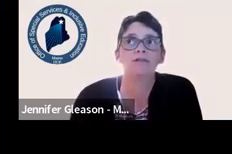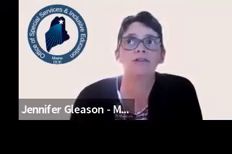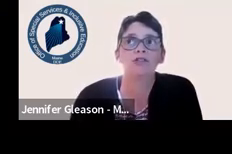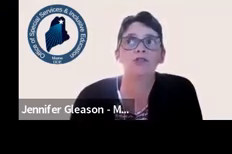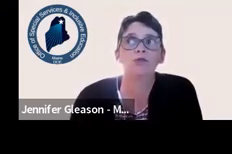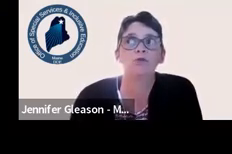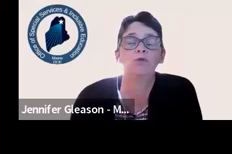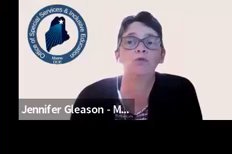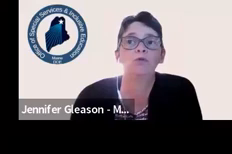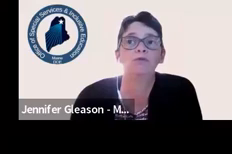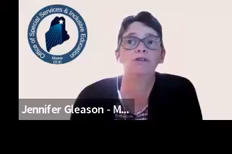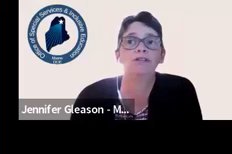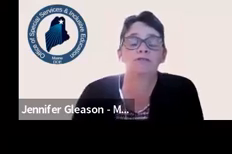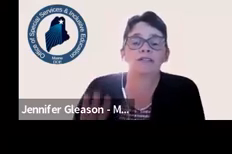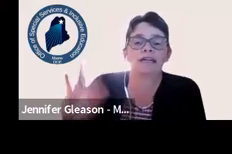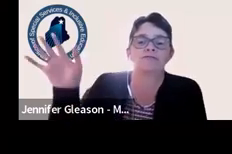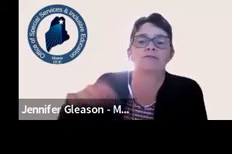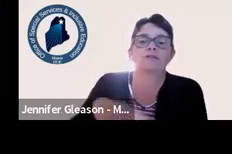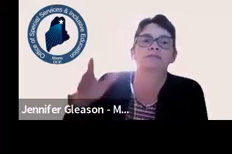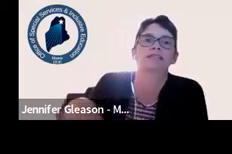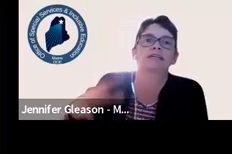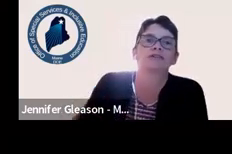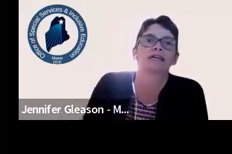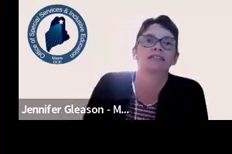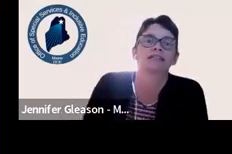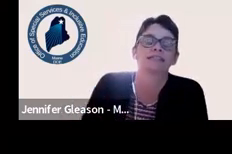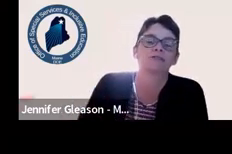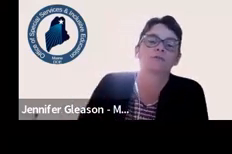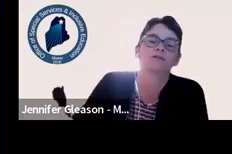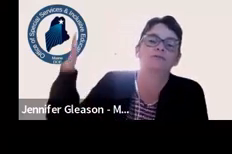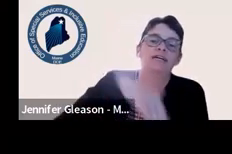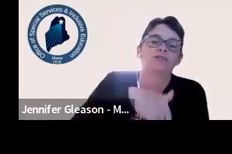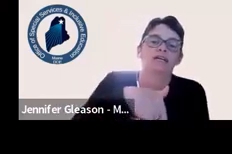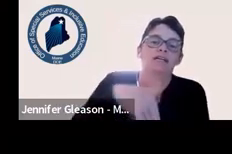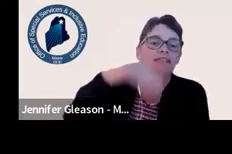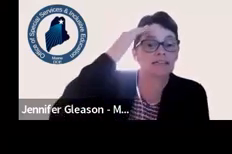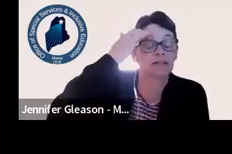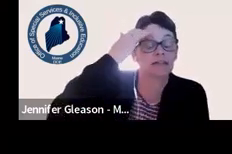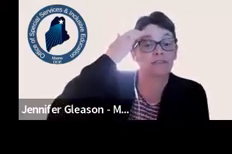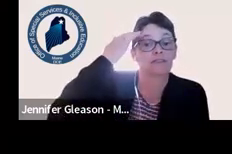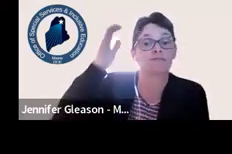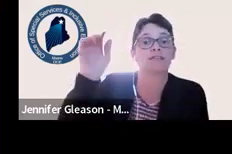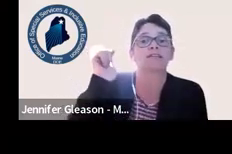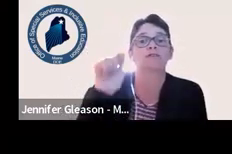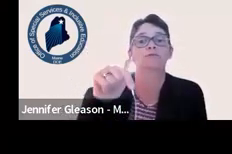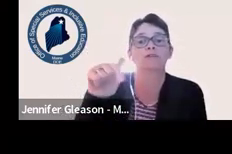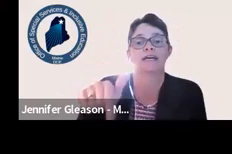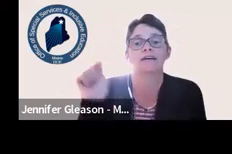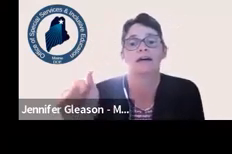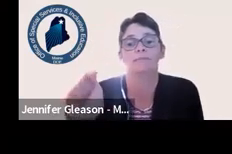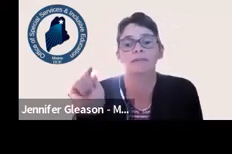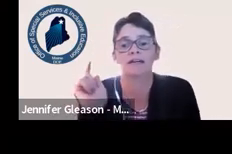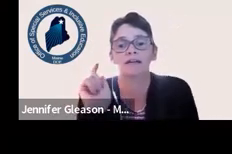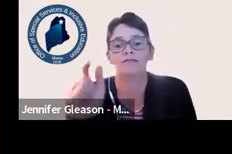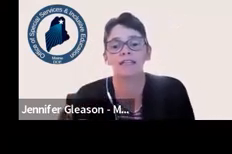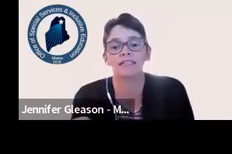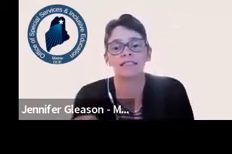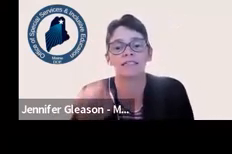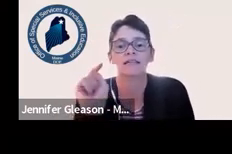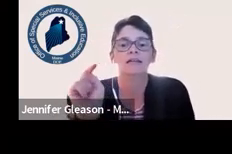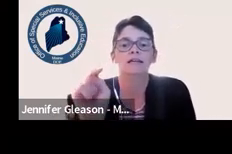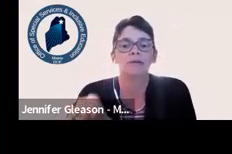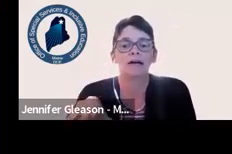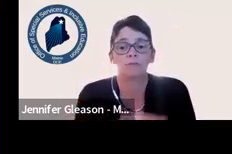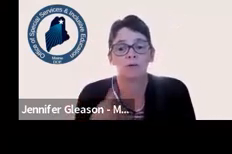when you you'll fill out a form to get your contact hour and when you get your contact hour certificate you will get a copy of